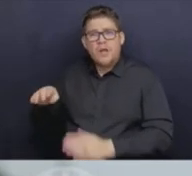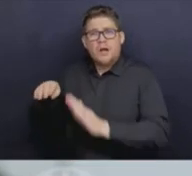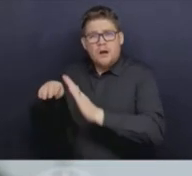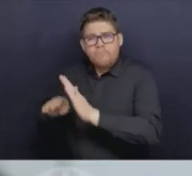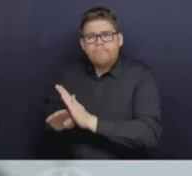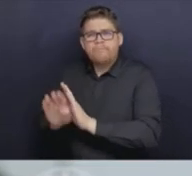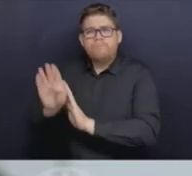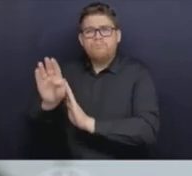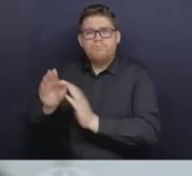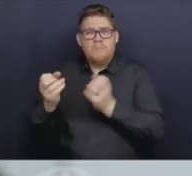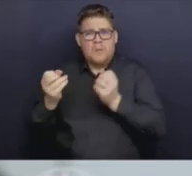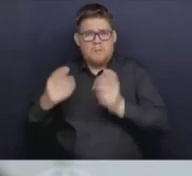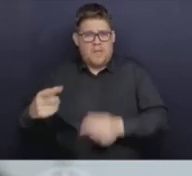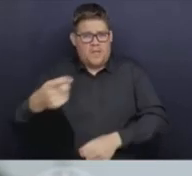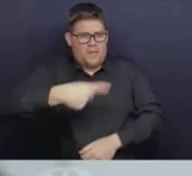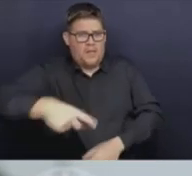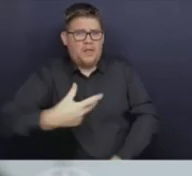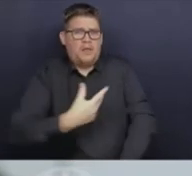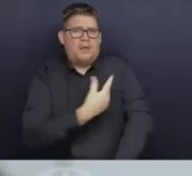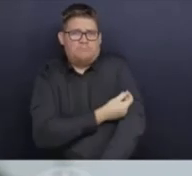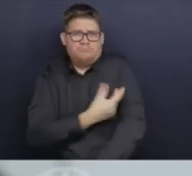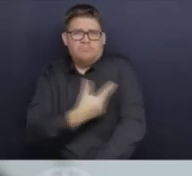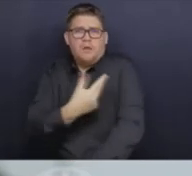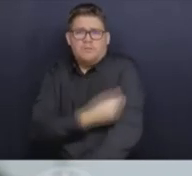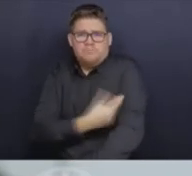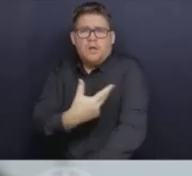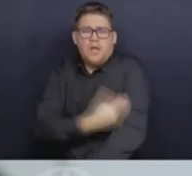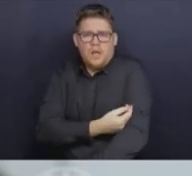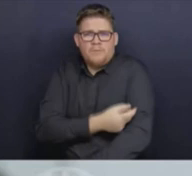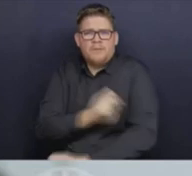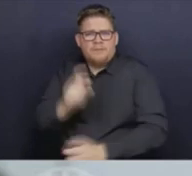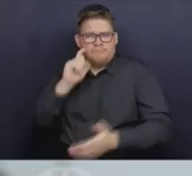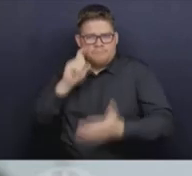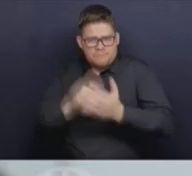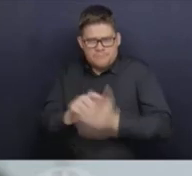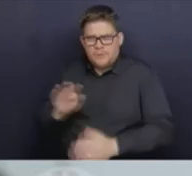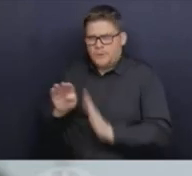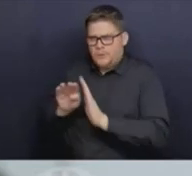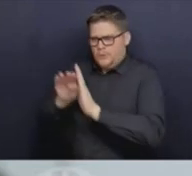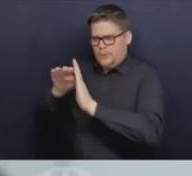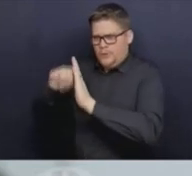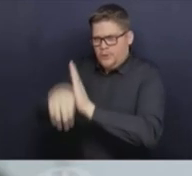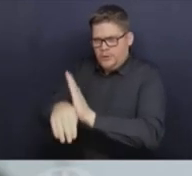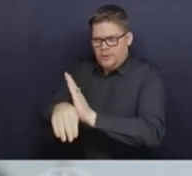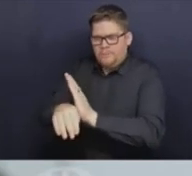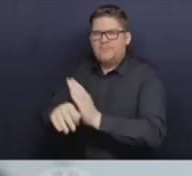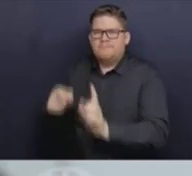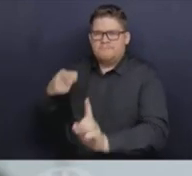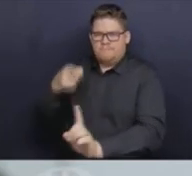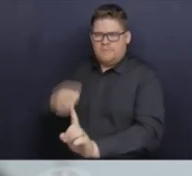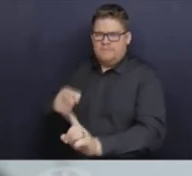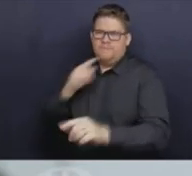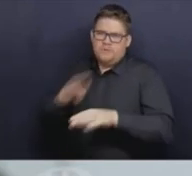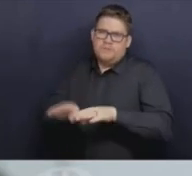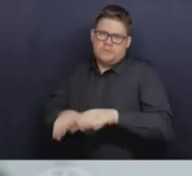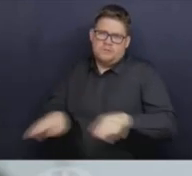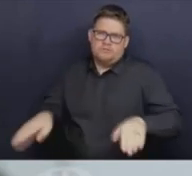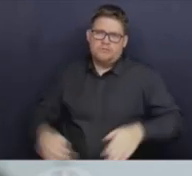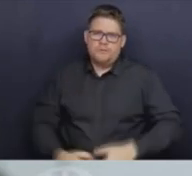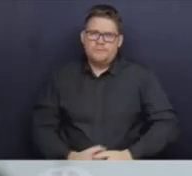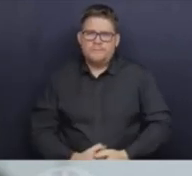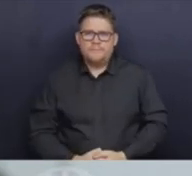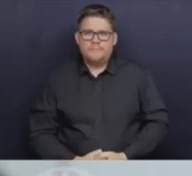decreases across age groups and particularly in children who've been affected by influenza, as we know, leading to